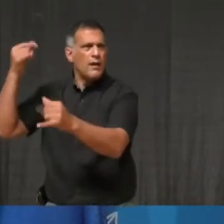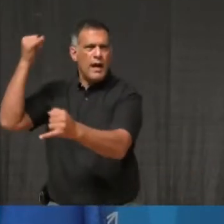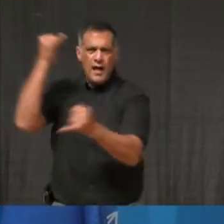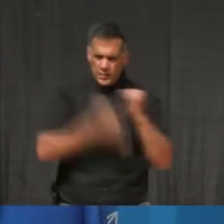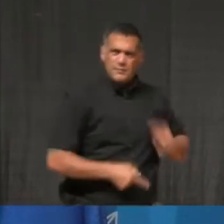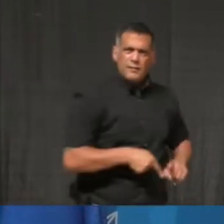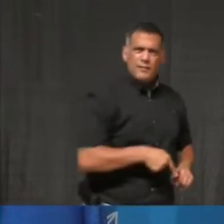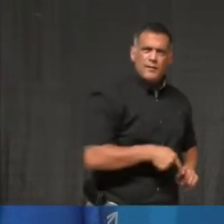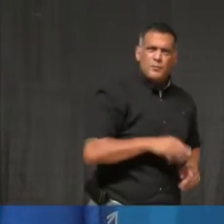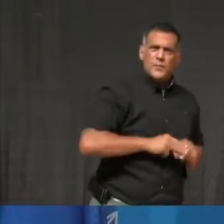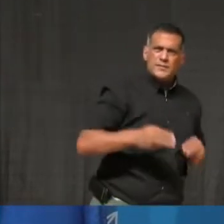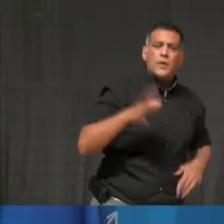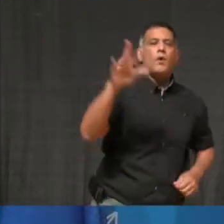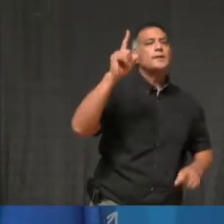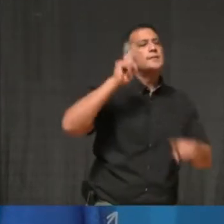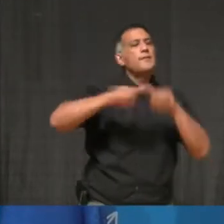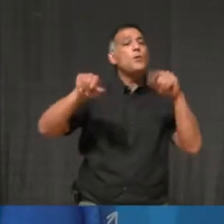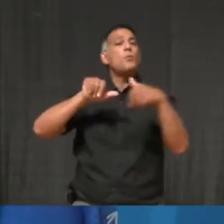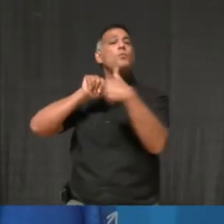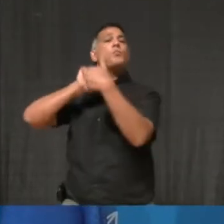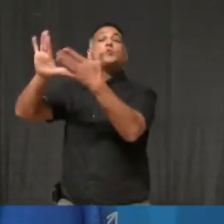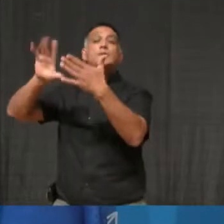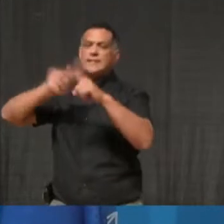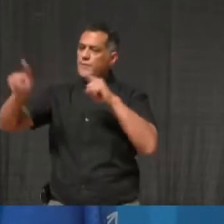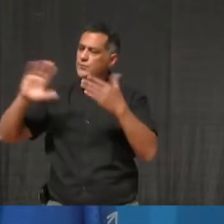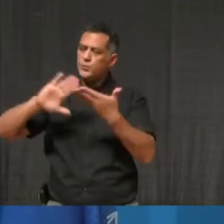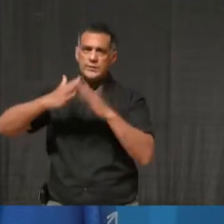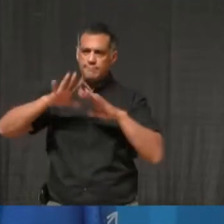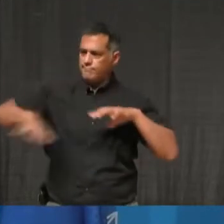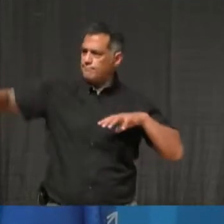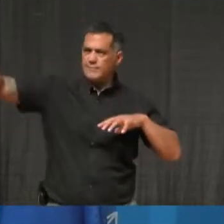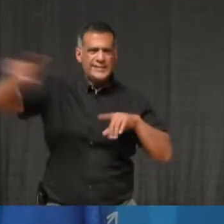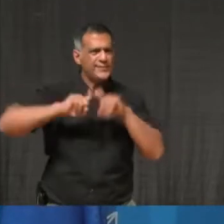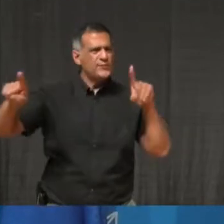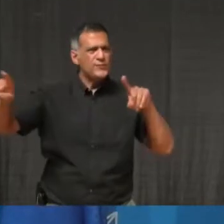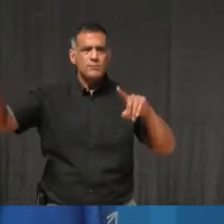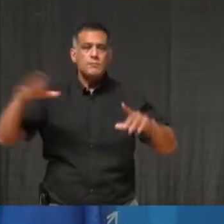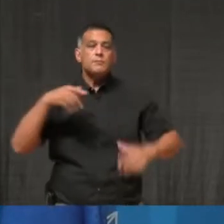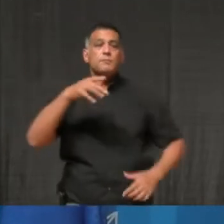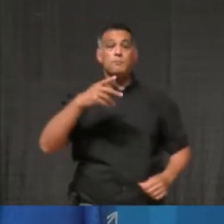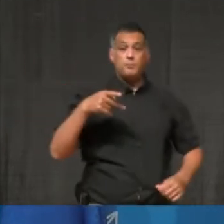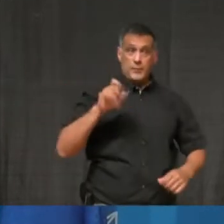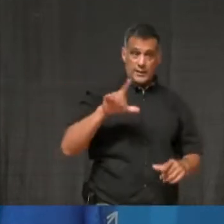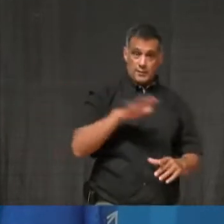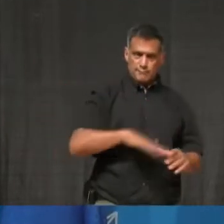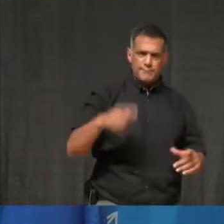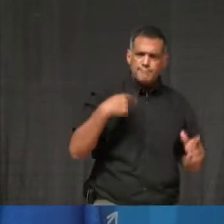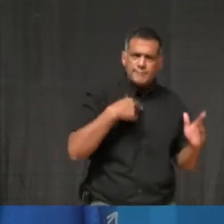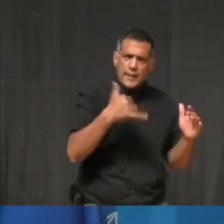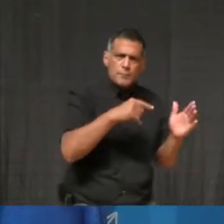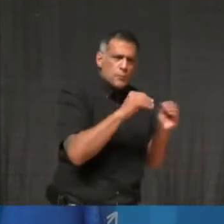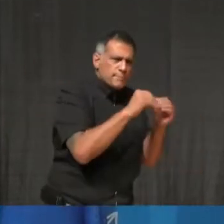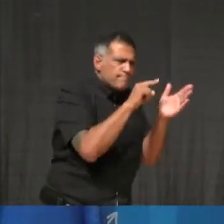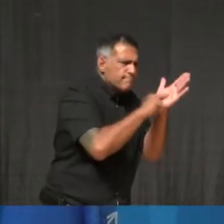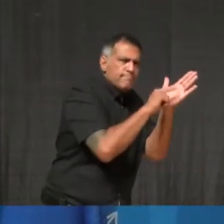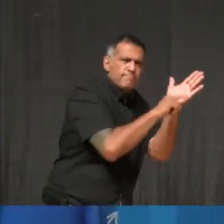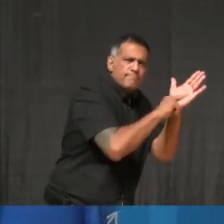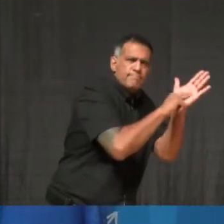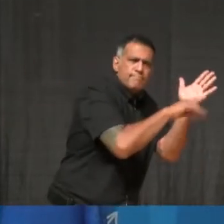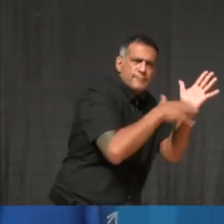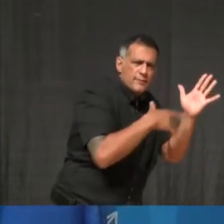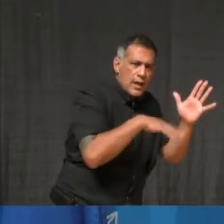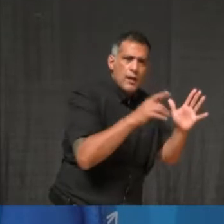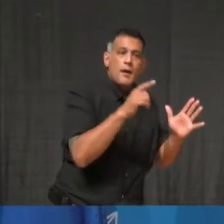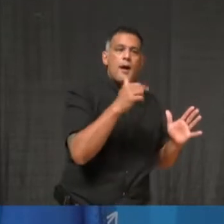efforts, the suburban form of our community, and Peel Public Health's efforts in contact tracing help to delay this situation.